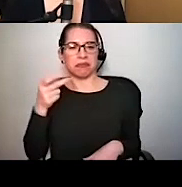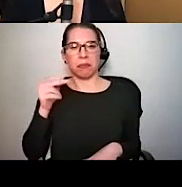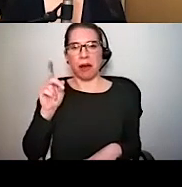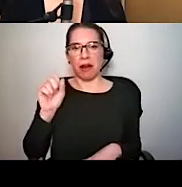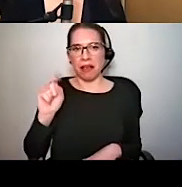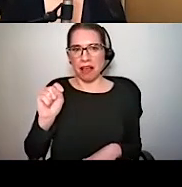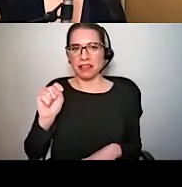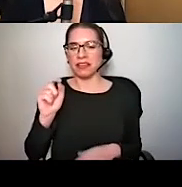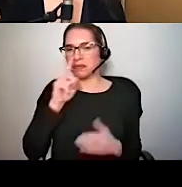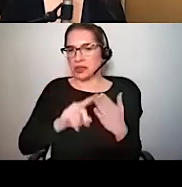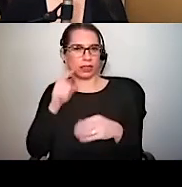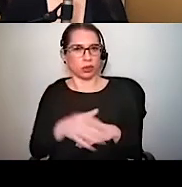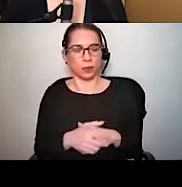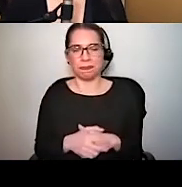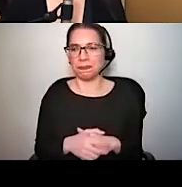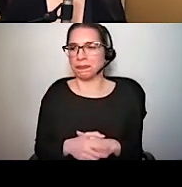Lots of really great content.